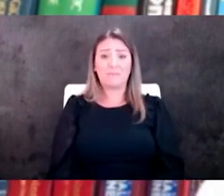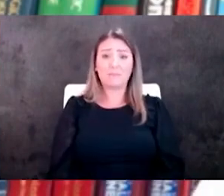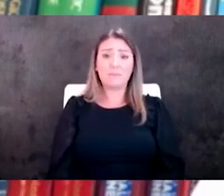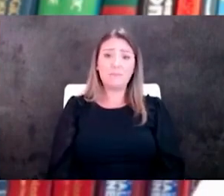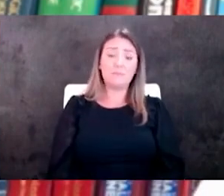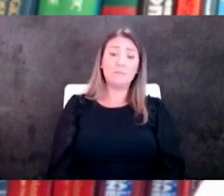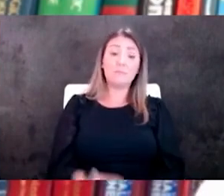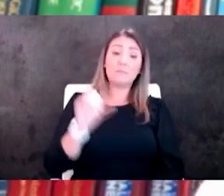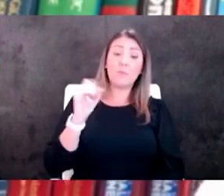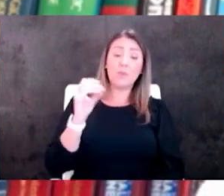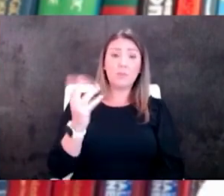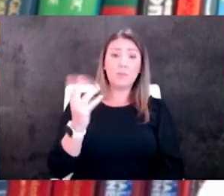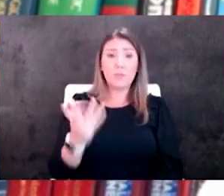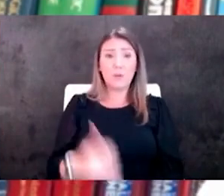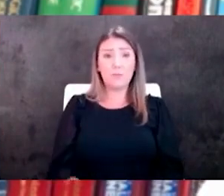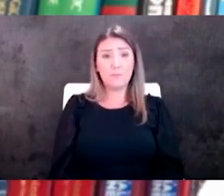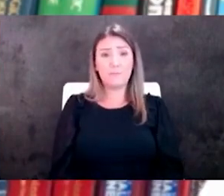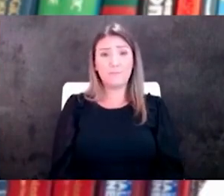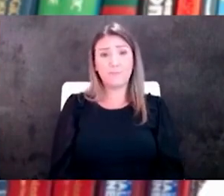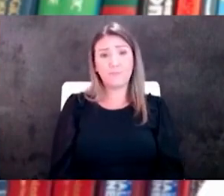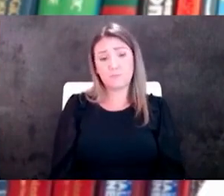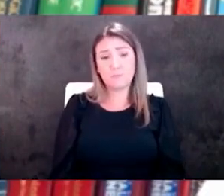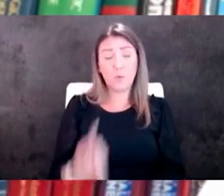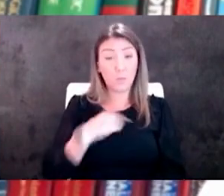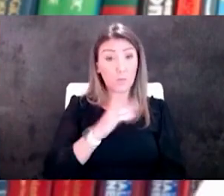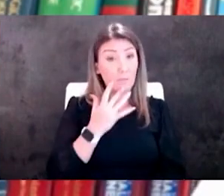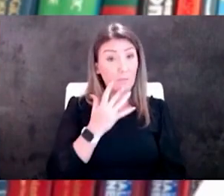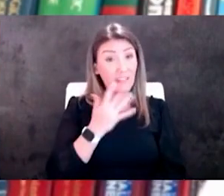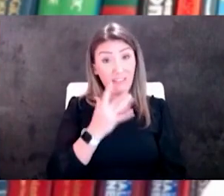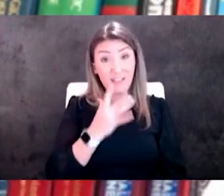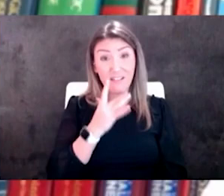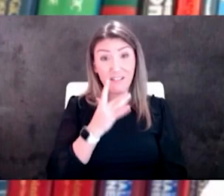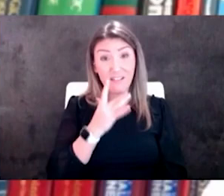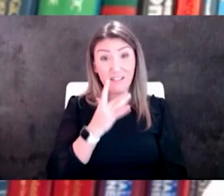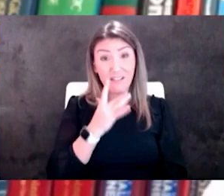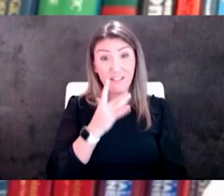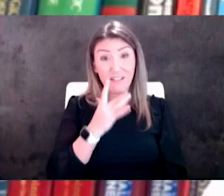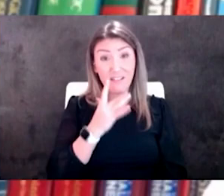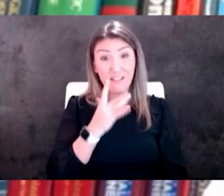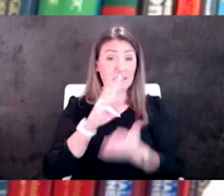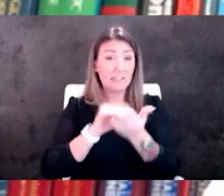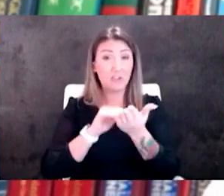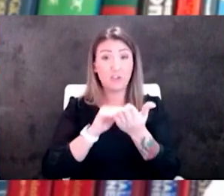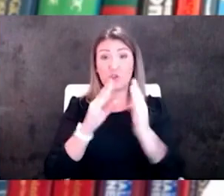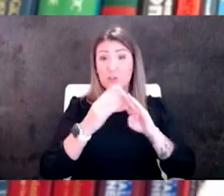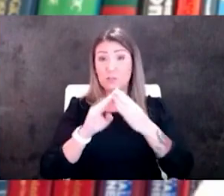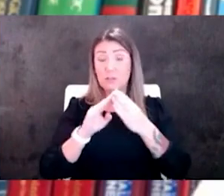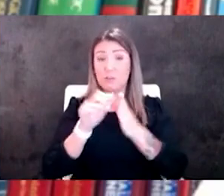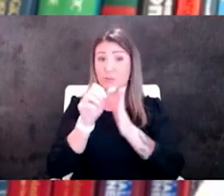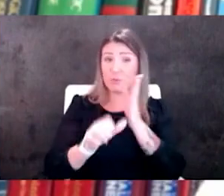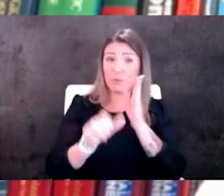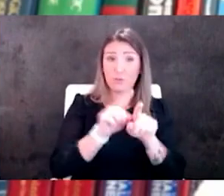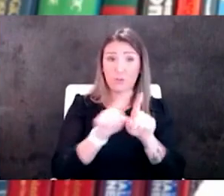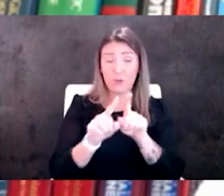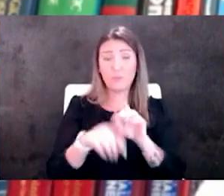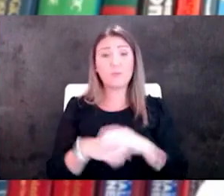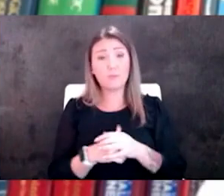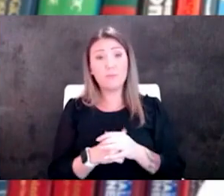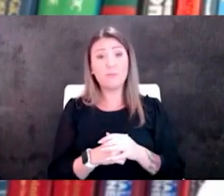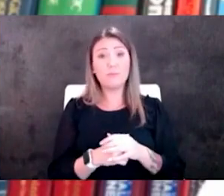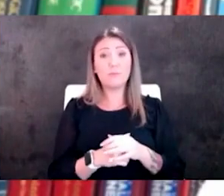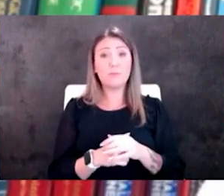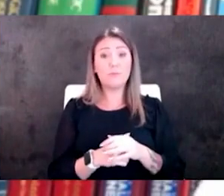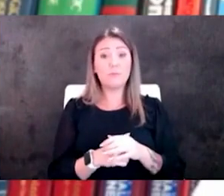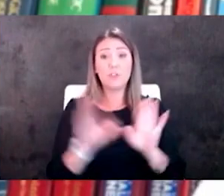so we we've been we're pretty fortunate we have six physicians in town and then the surgeon as well so we've kind of